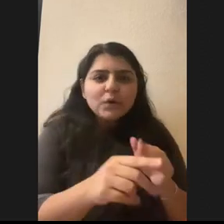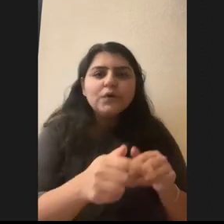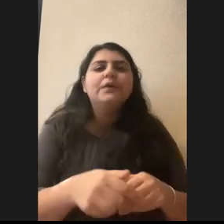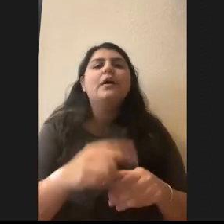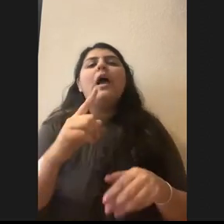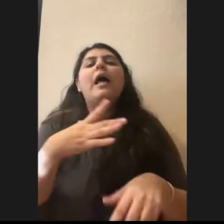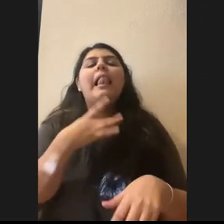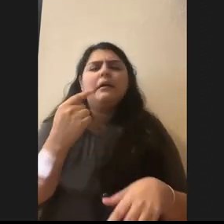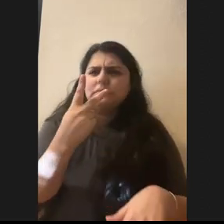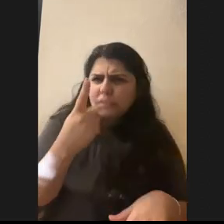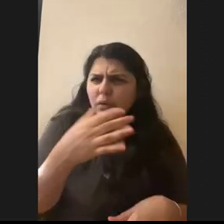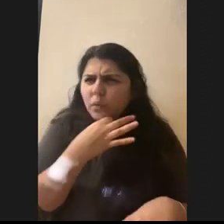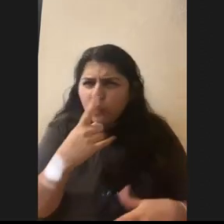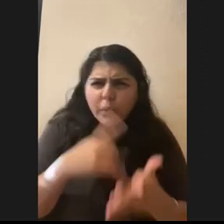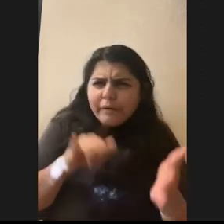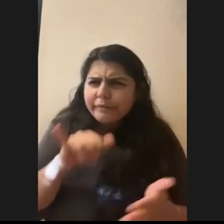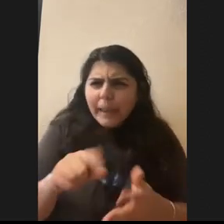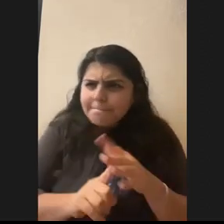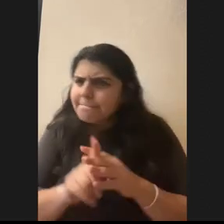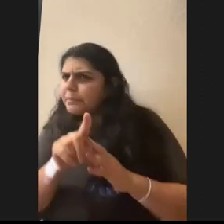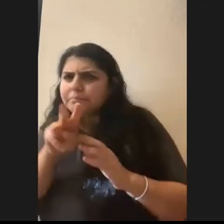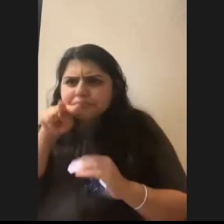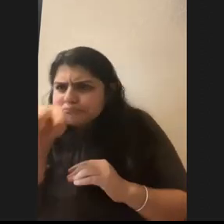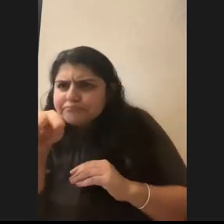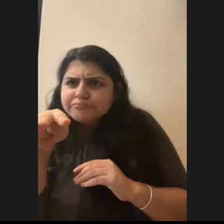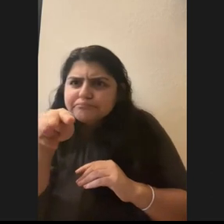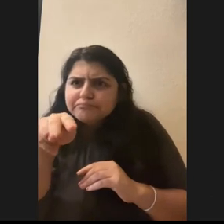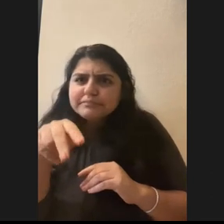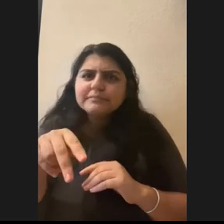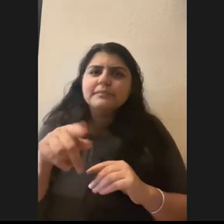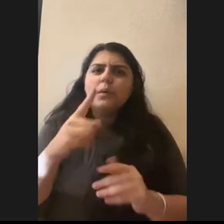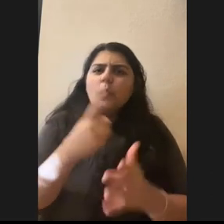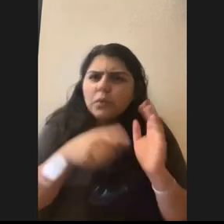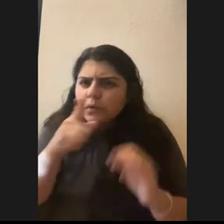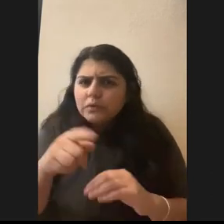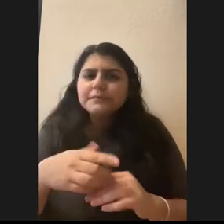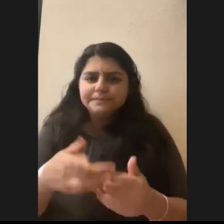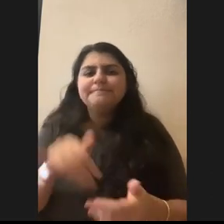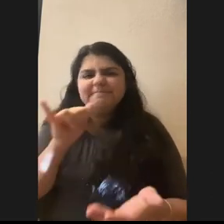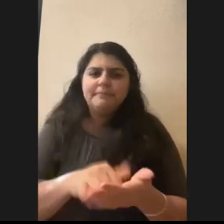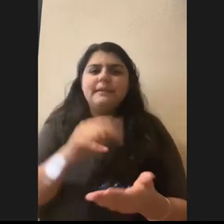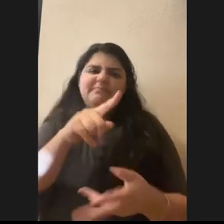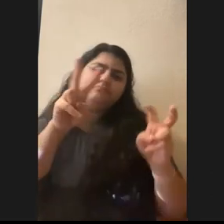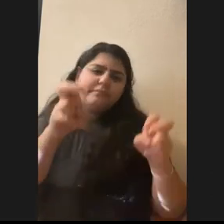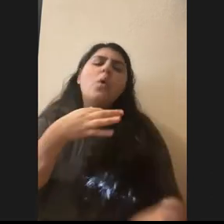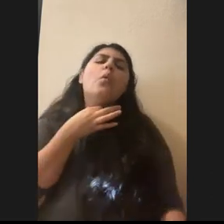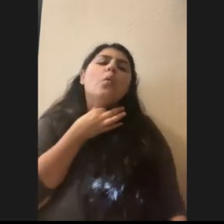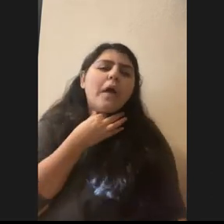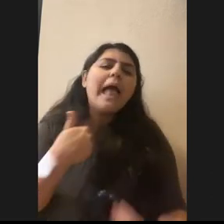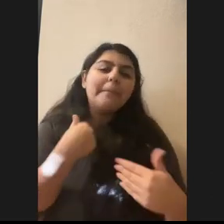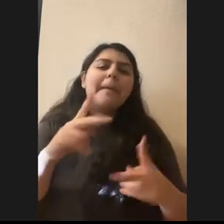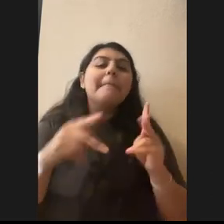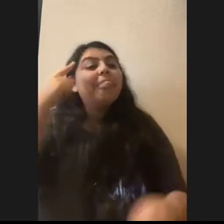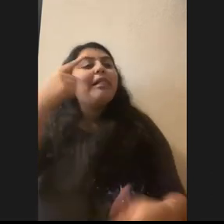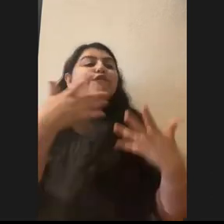are. They haven't seen you. They will just keep popping up out of the burrow. So they're pretty, um, just curious, which makes them appear friendly.